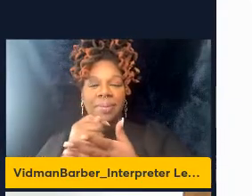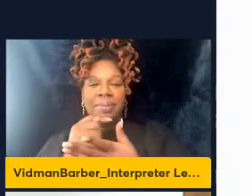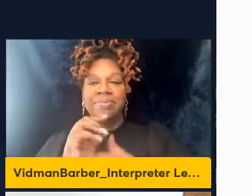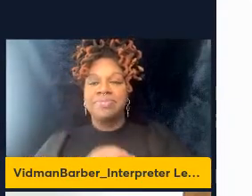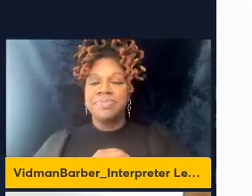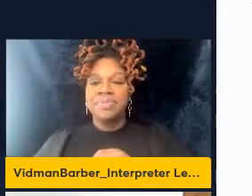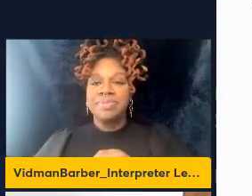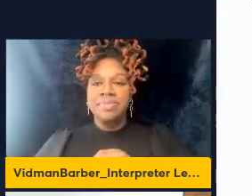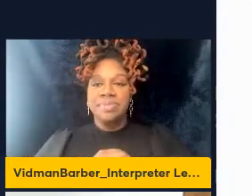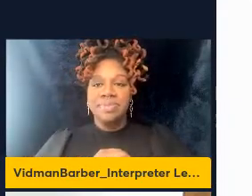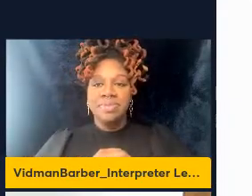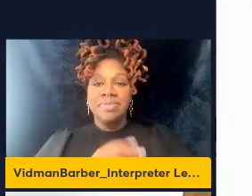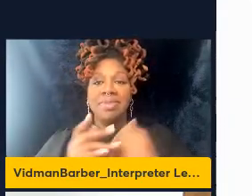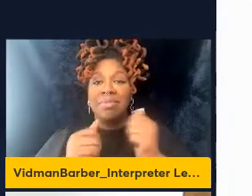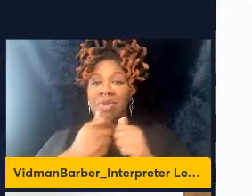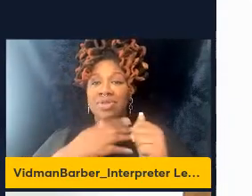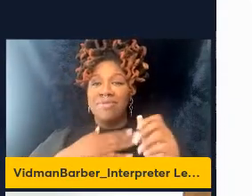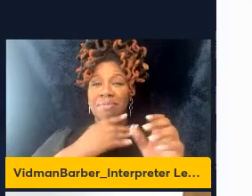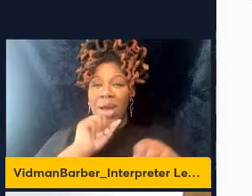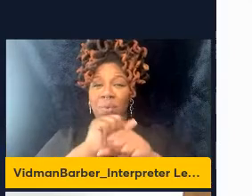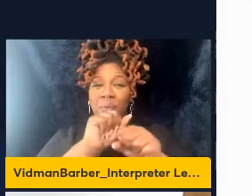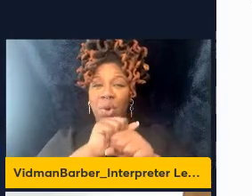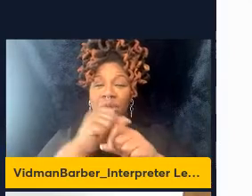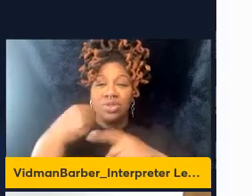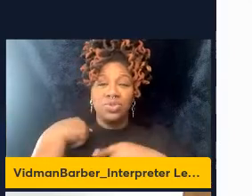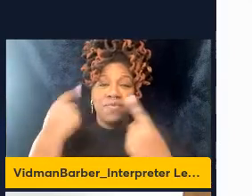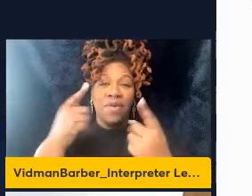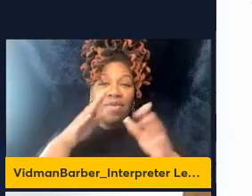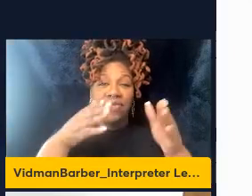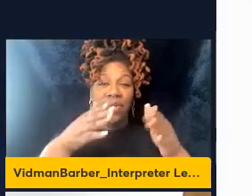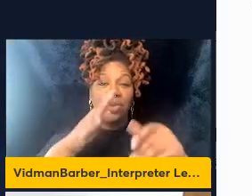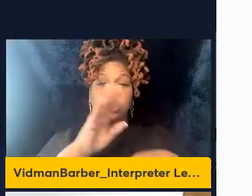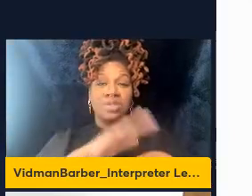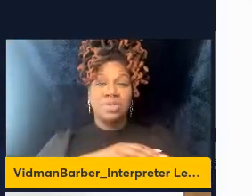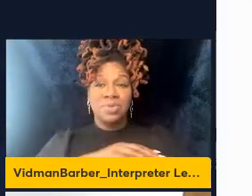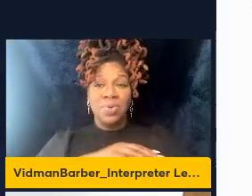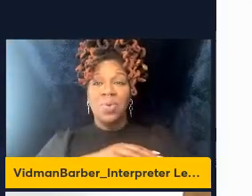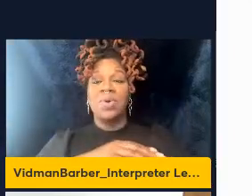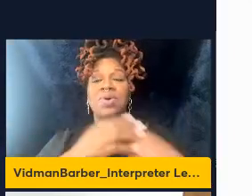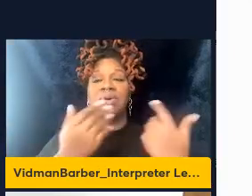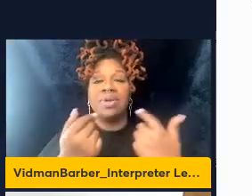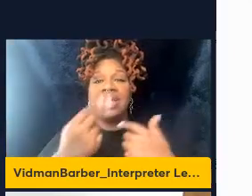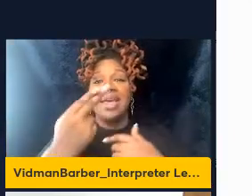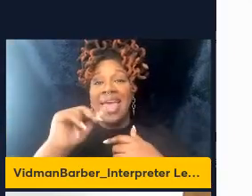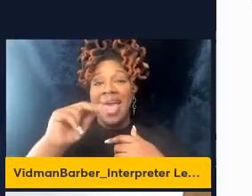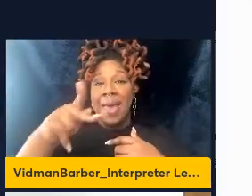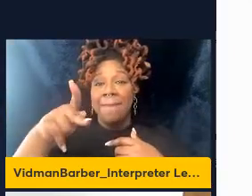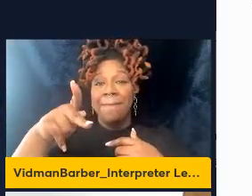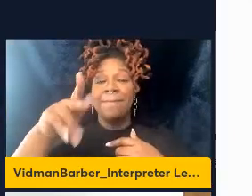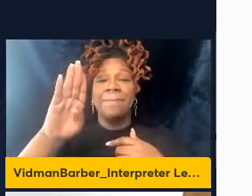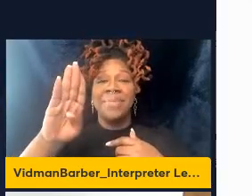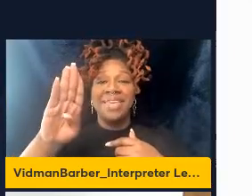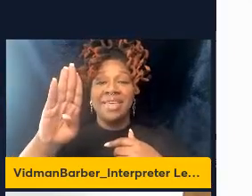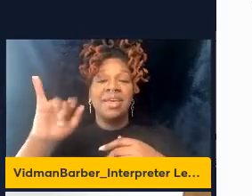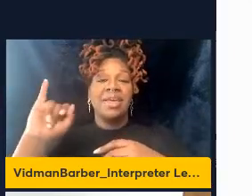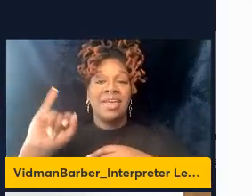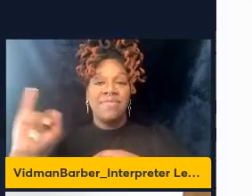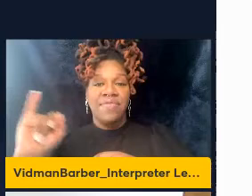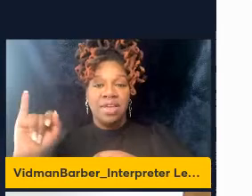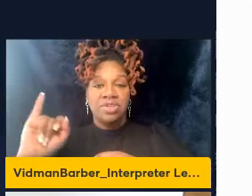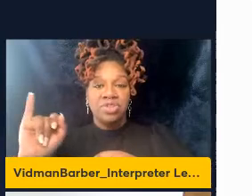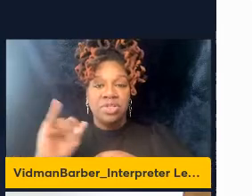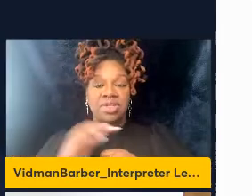And so most of my work so far has been focused on chronic hepatitis B infection, which has been